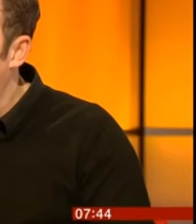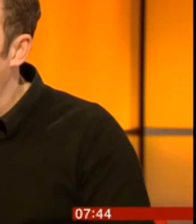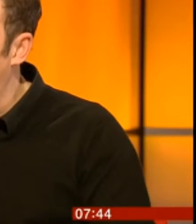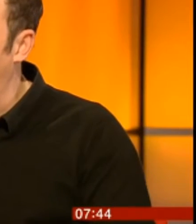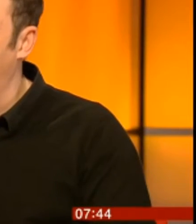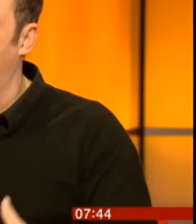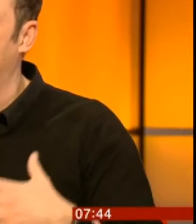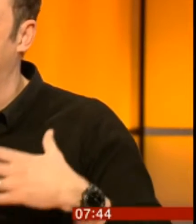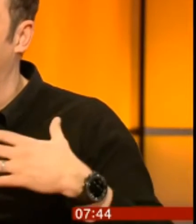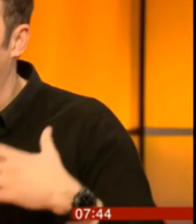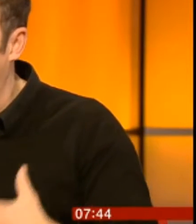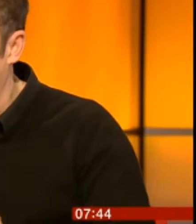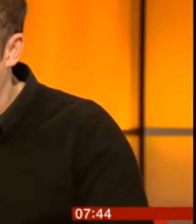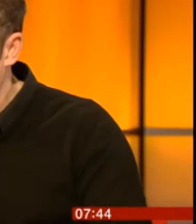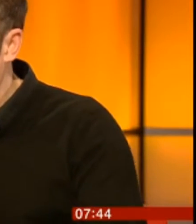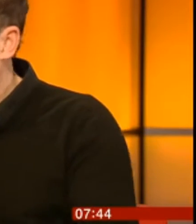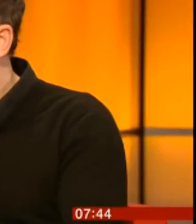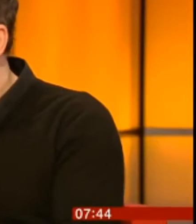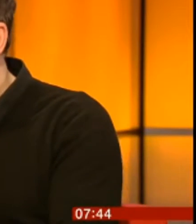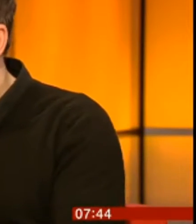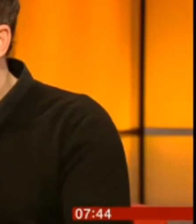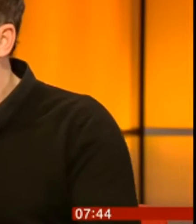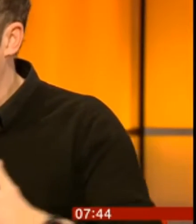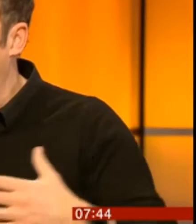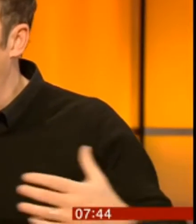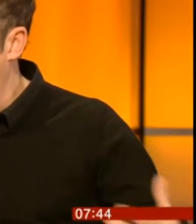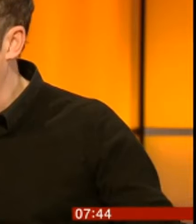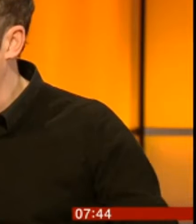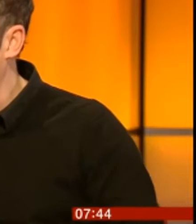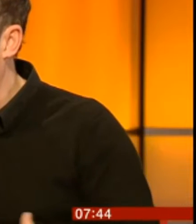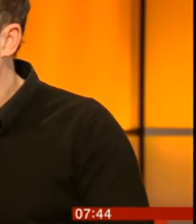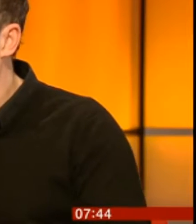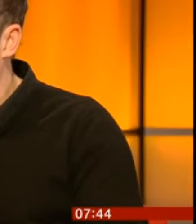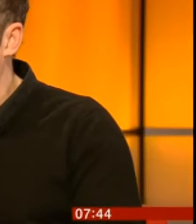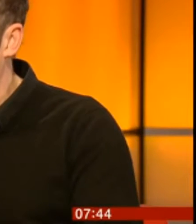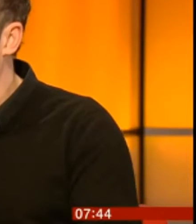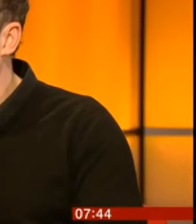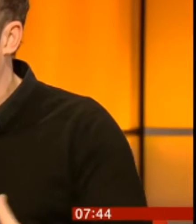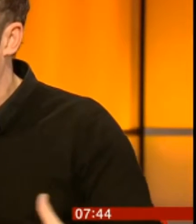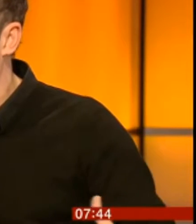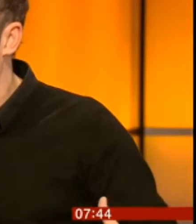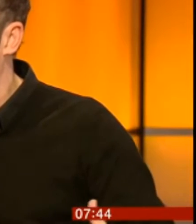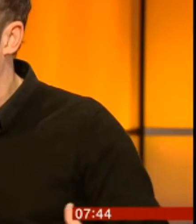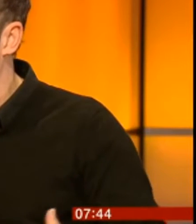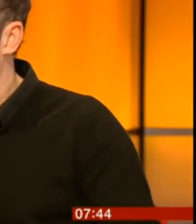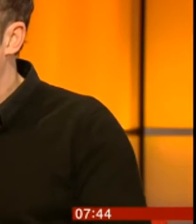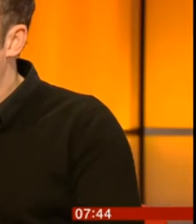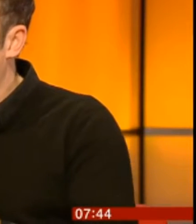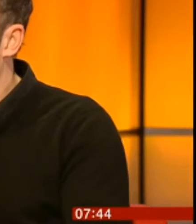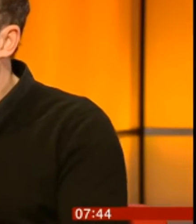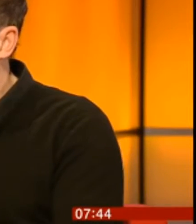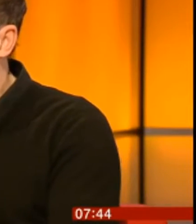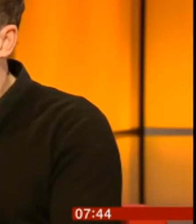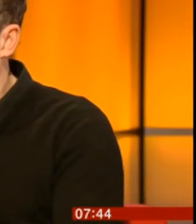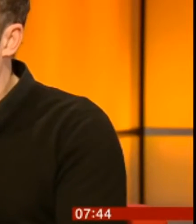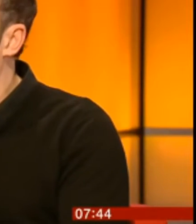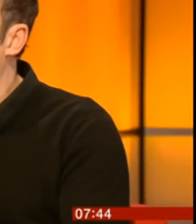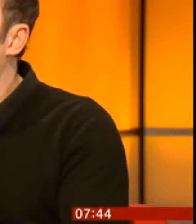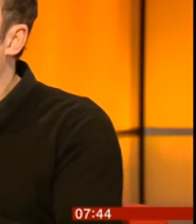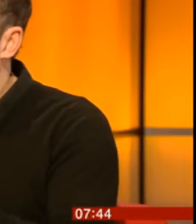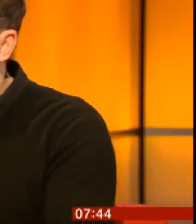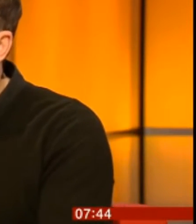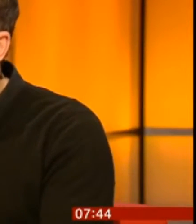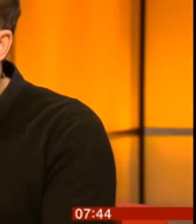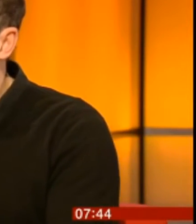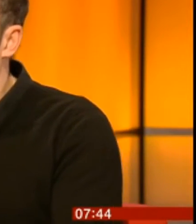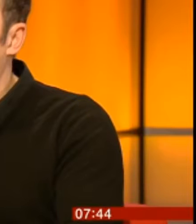major restaurants who are making the same dishes, the same products, every day, day in, day out, in their millions, just to put it on the label